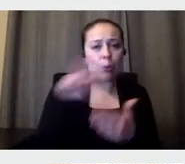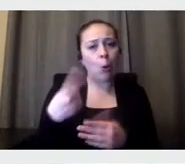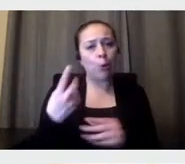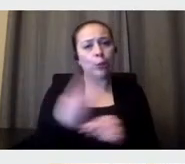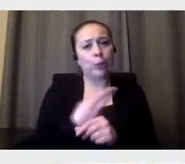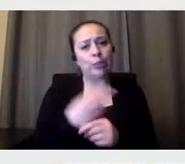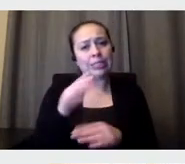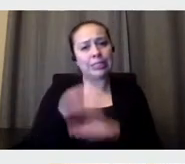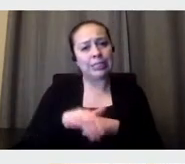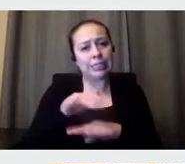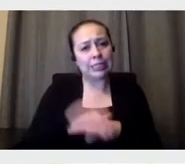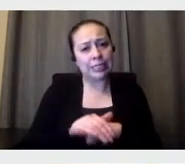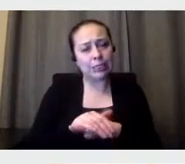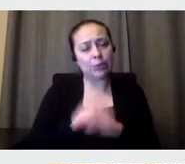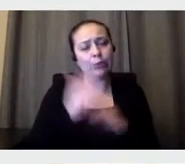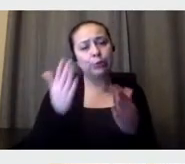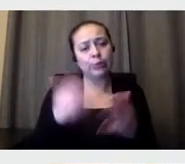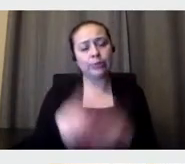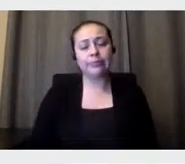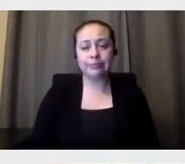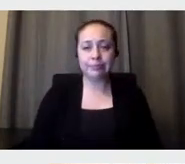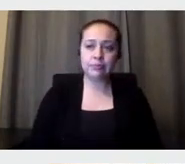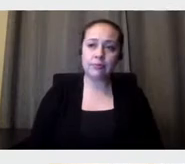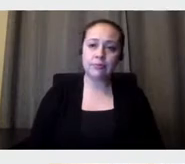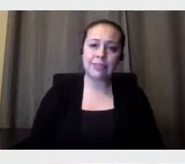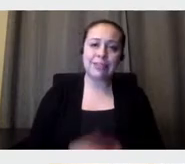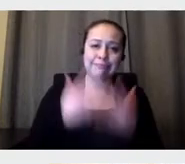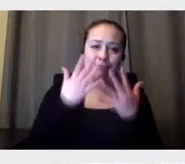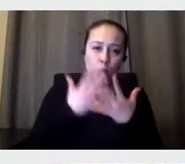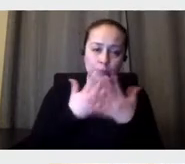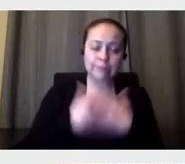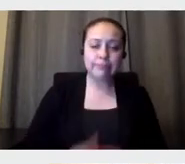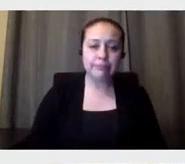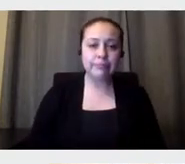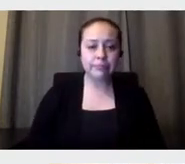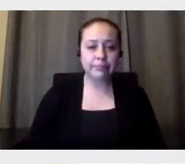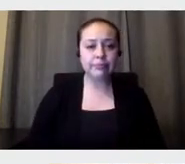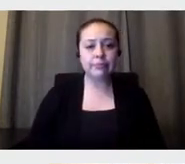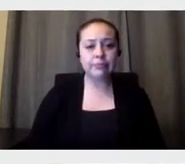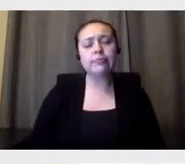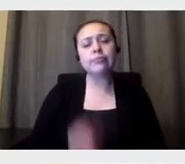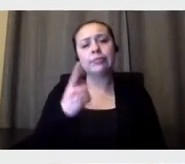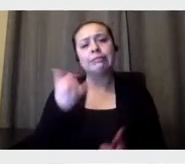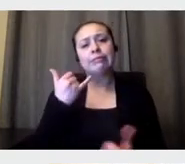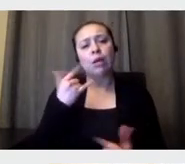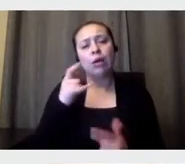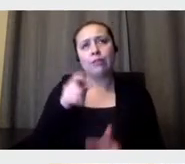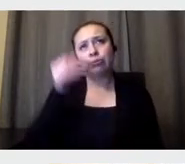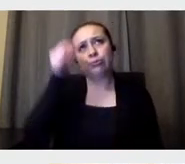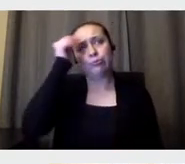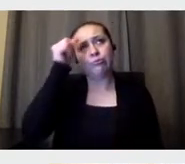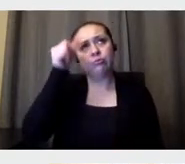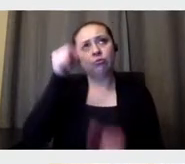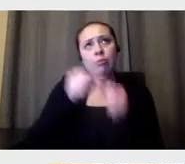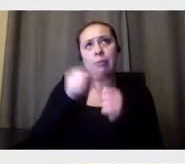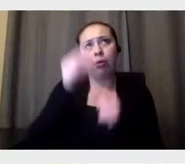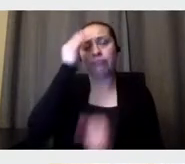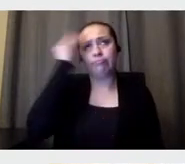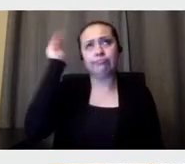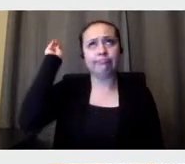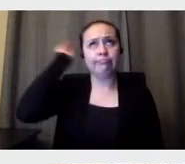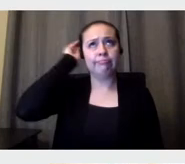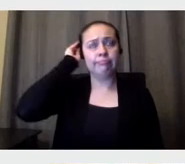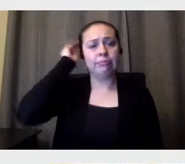we, nowadays, and, and this is something that is in the mind of, of all of us, the, the word is diverse. It's very